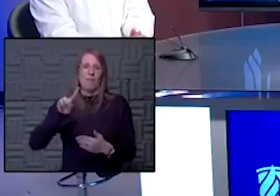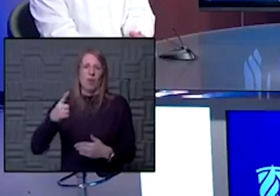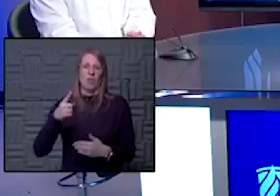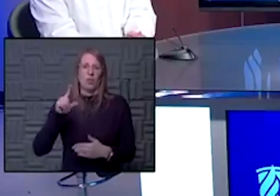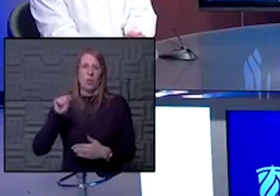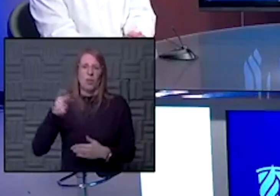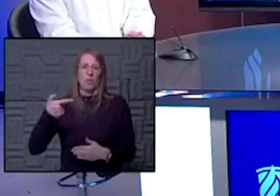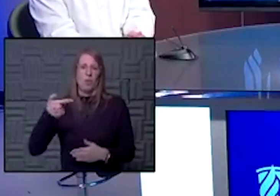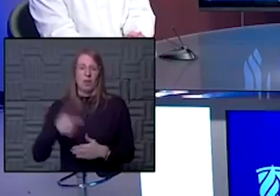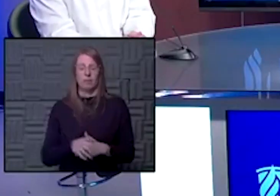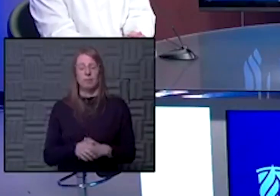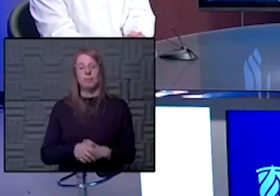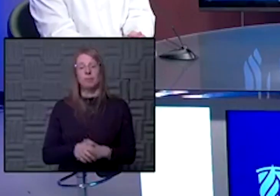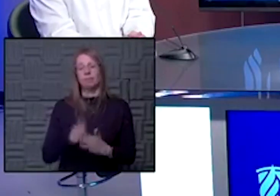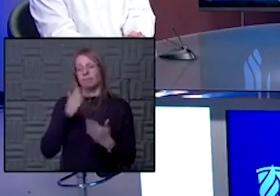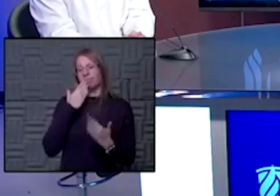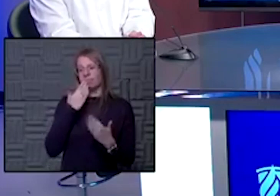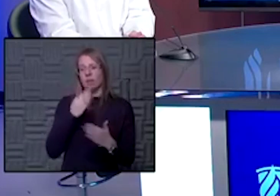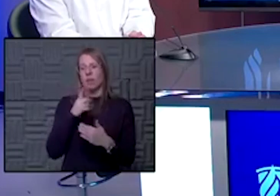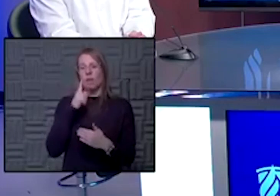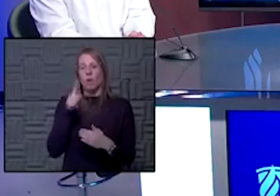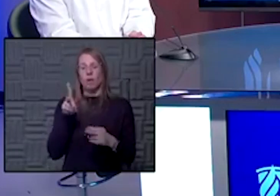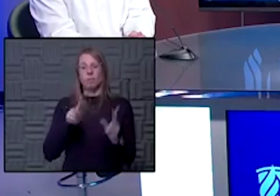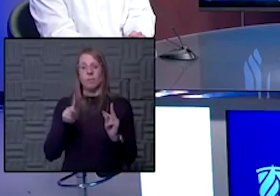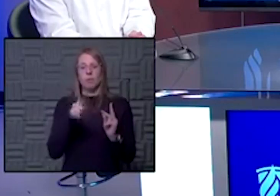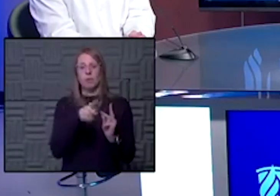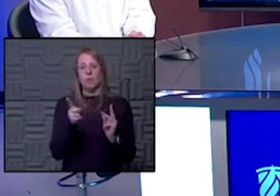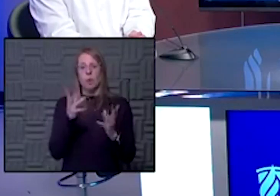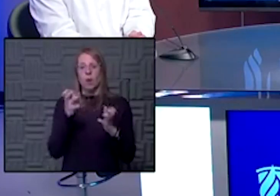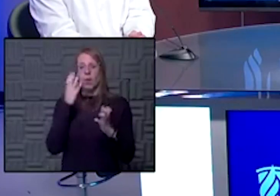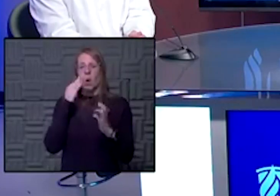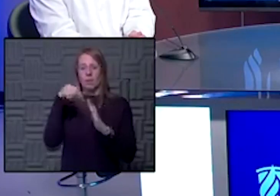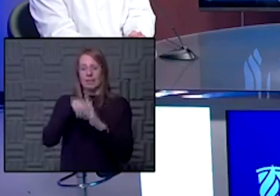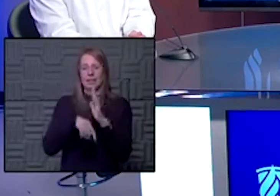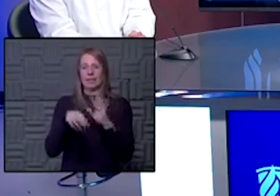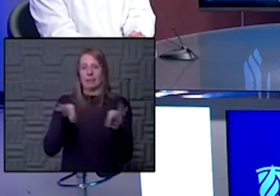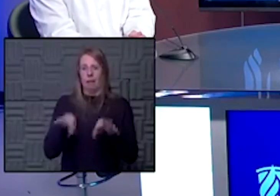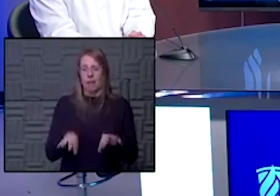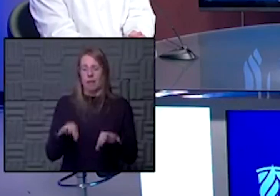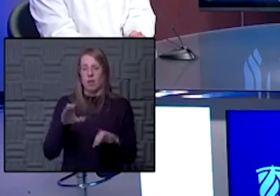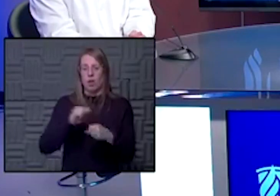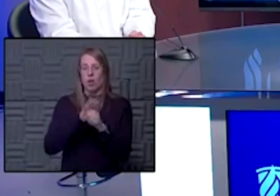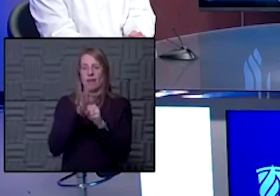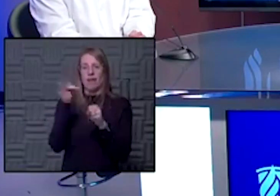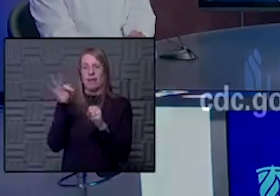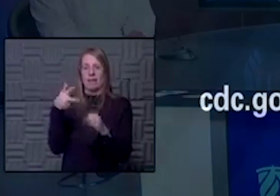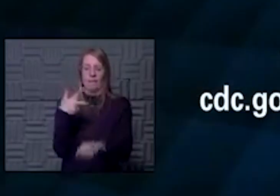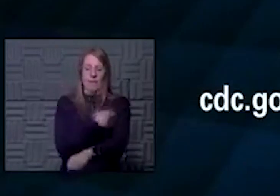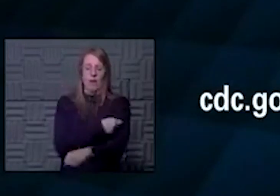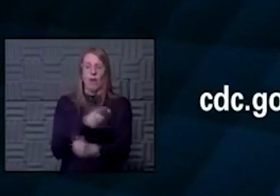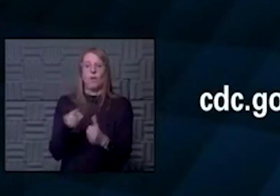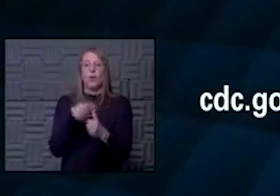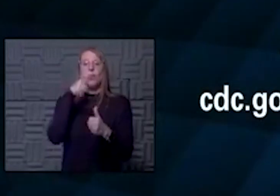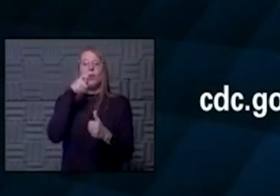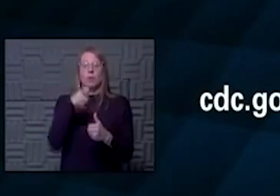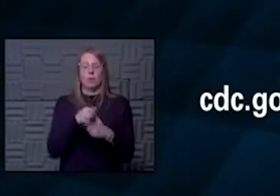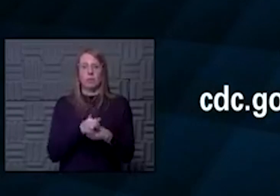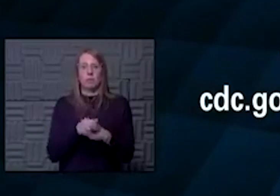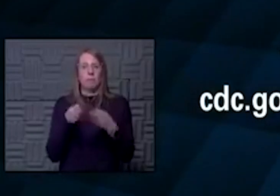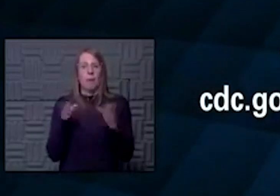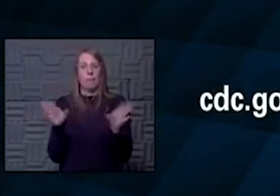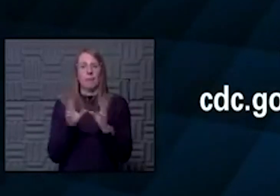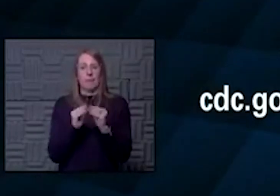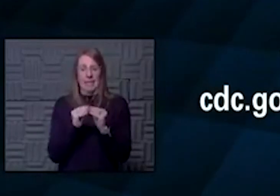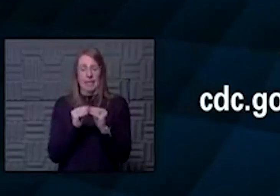true. Thank you. Hey, and also for those who want to hear firsthand the details of who will get the COVID-19 vaccine first, there is a public